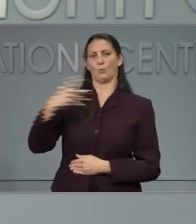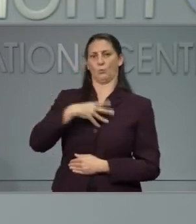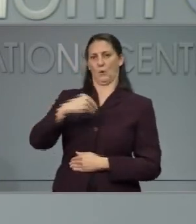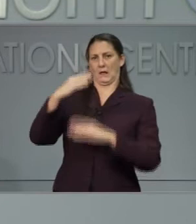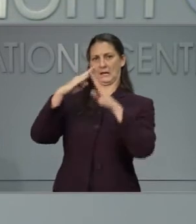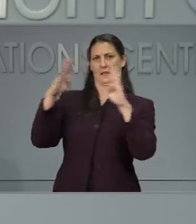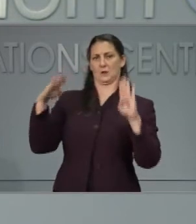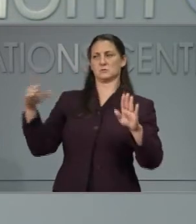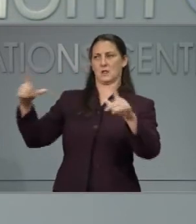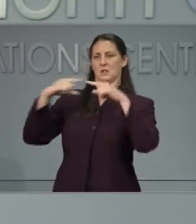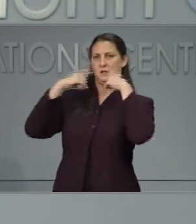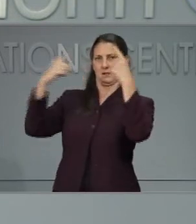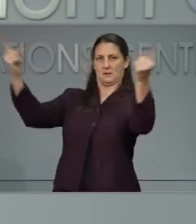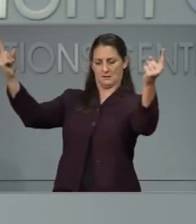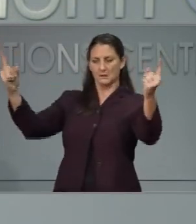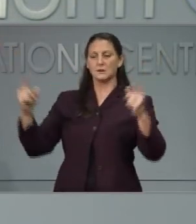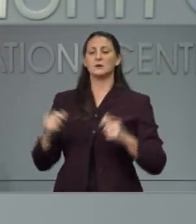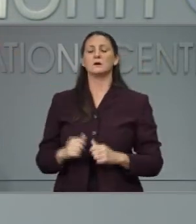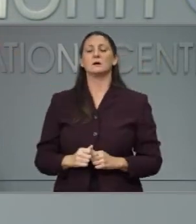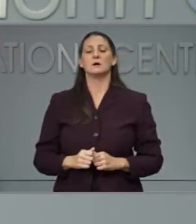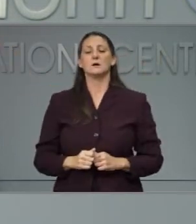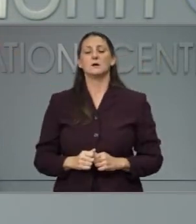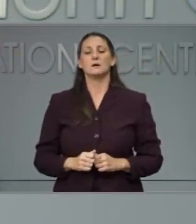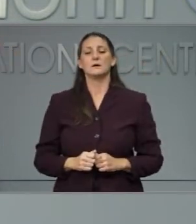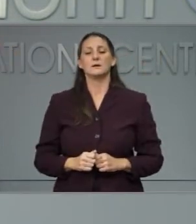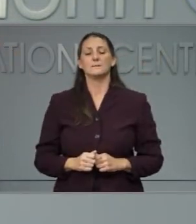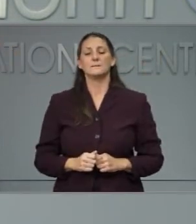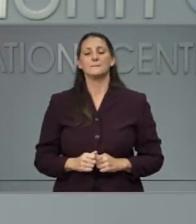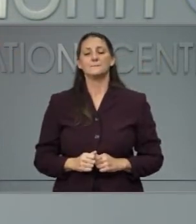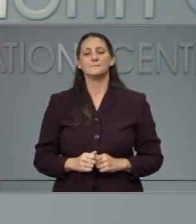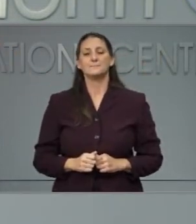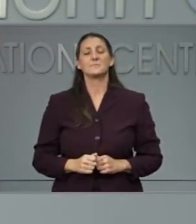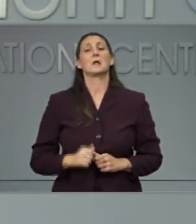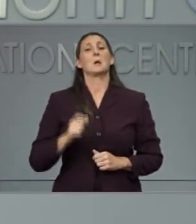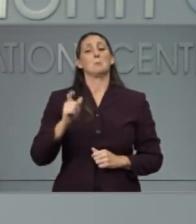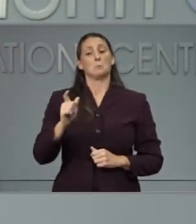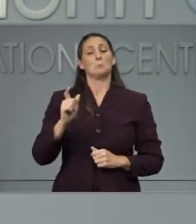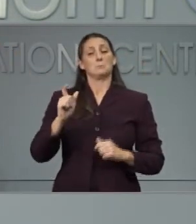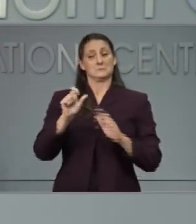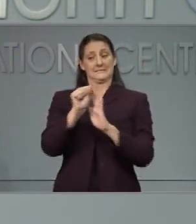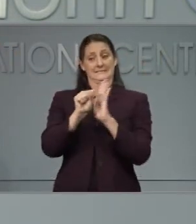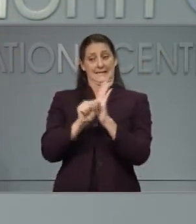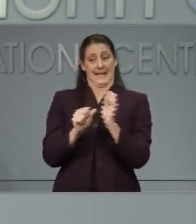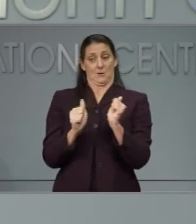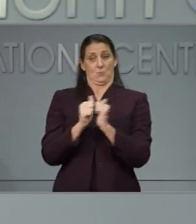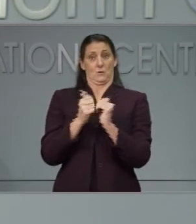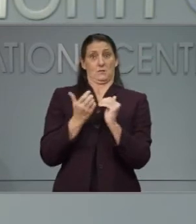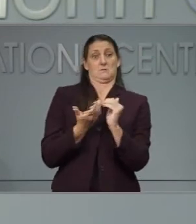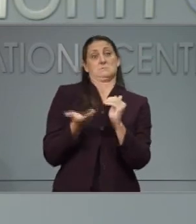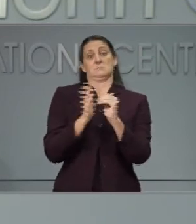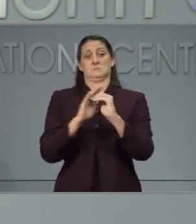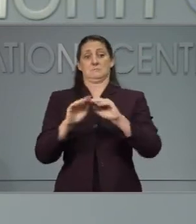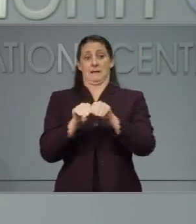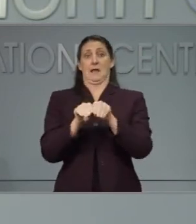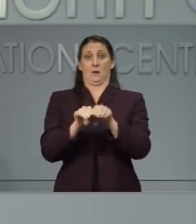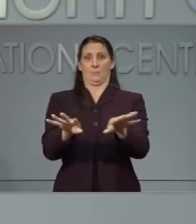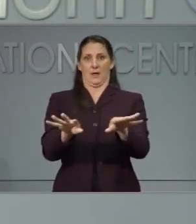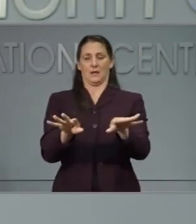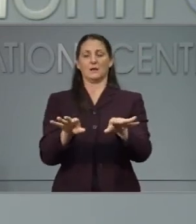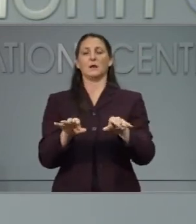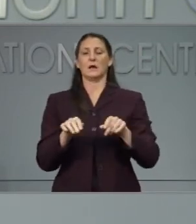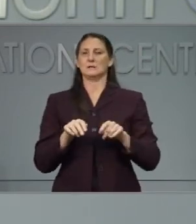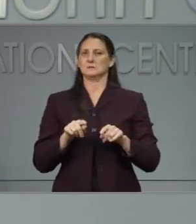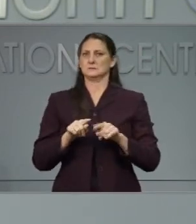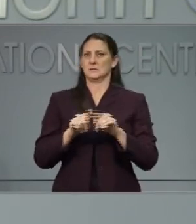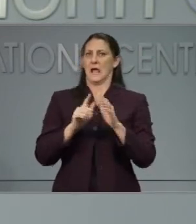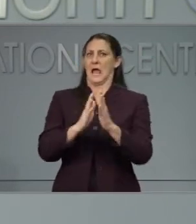saying that they are advising college presidents in the states that do have outbreaks, at least on their campuses, to keep the COVID